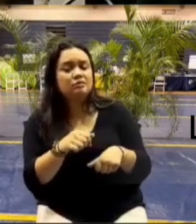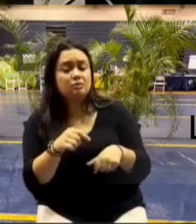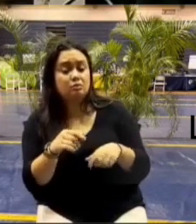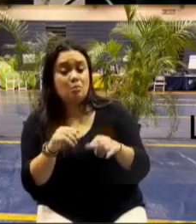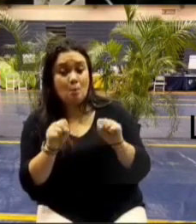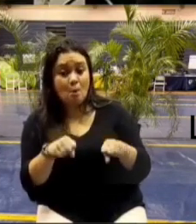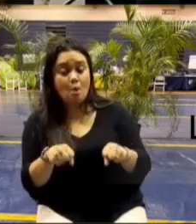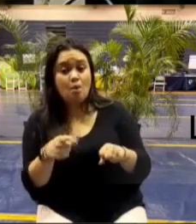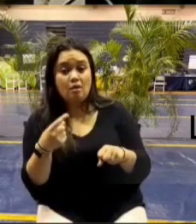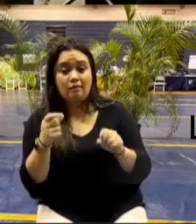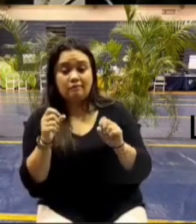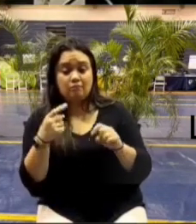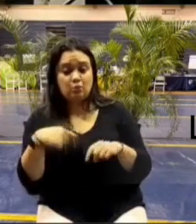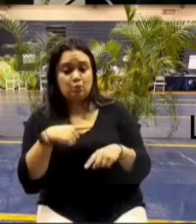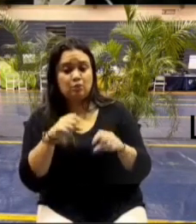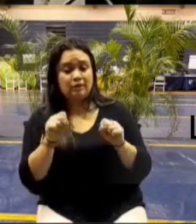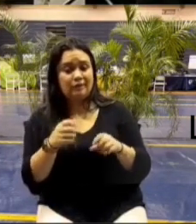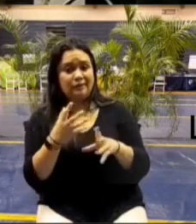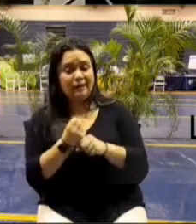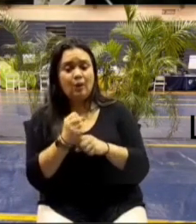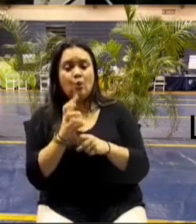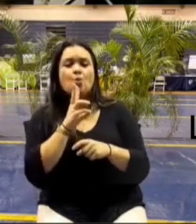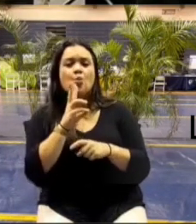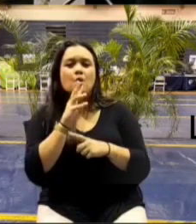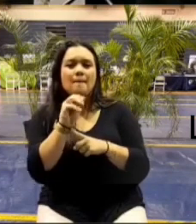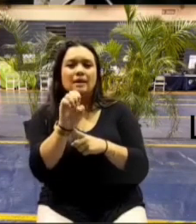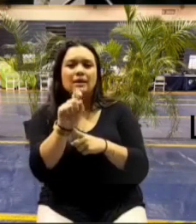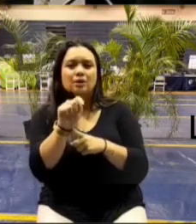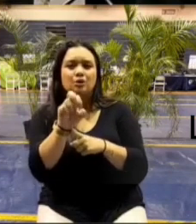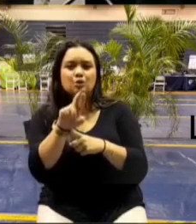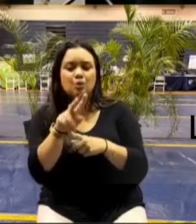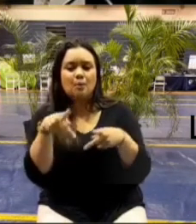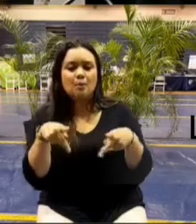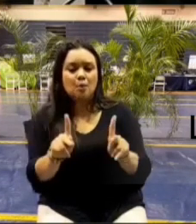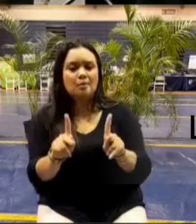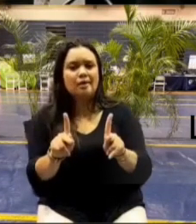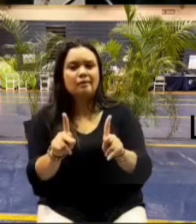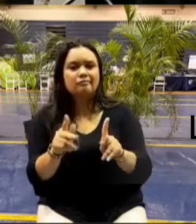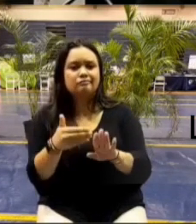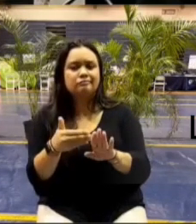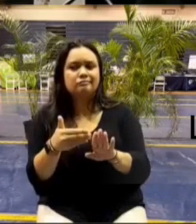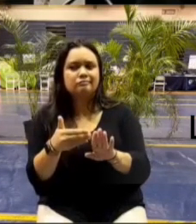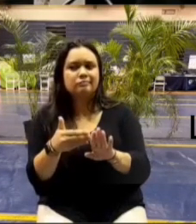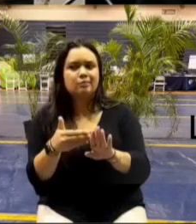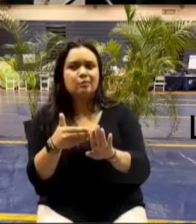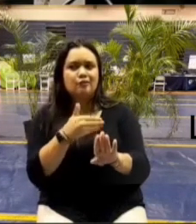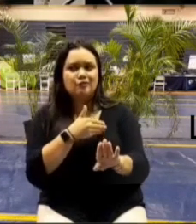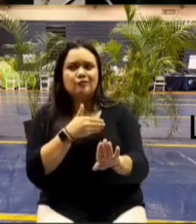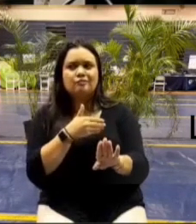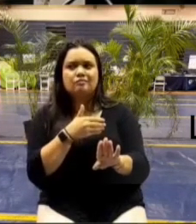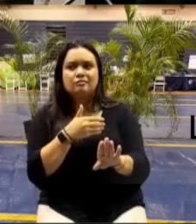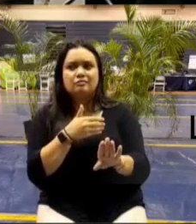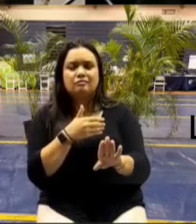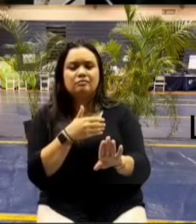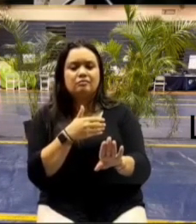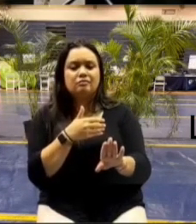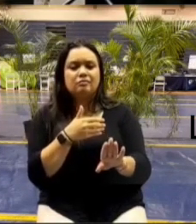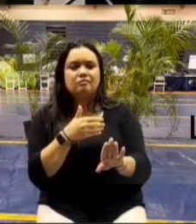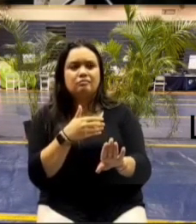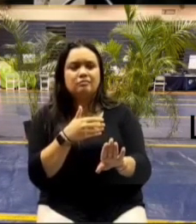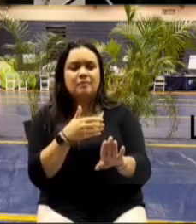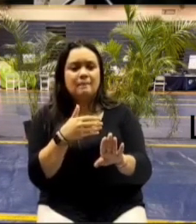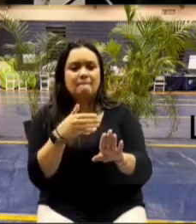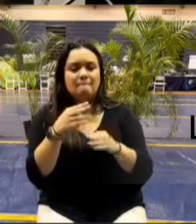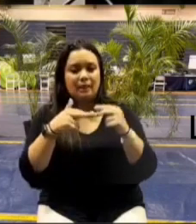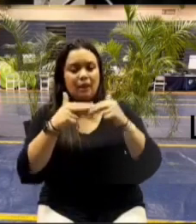to get a water meter permit ahead of the building permit so that we could put irrigation on our lots and